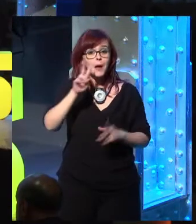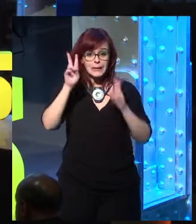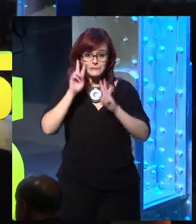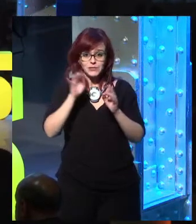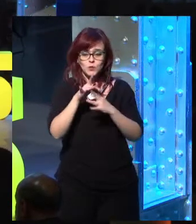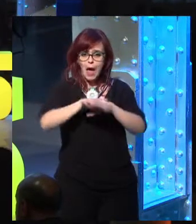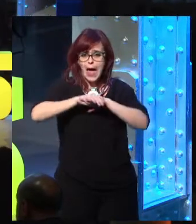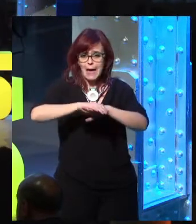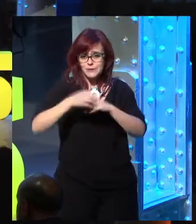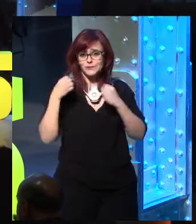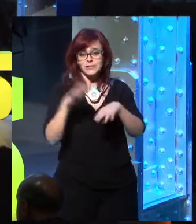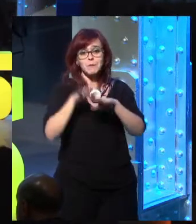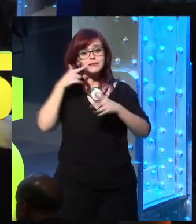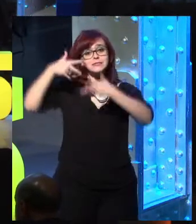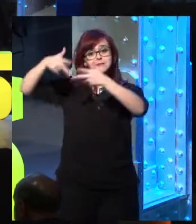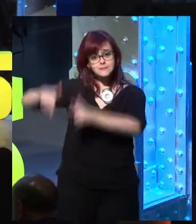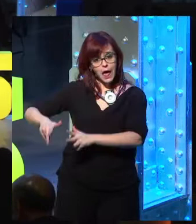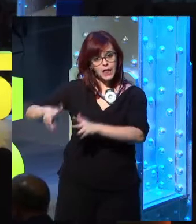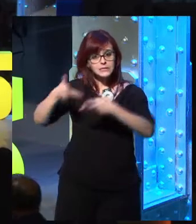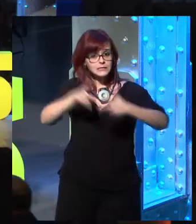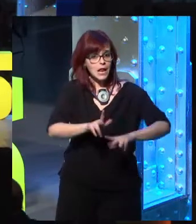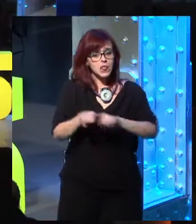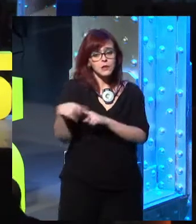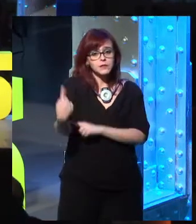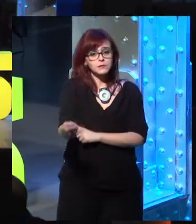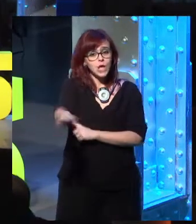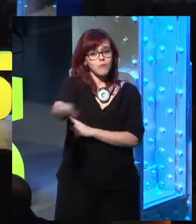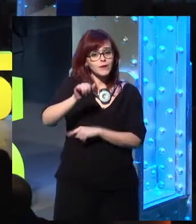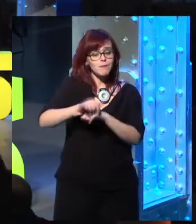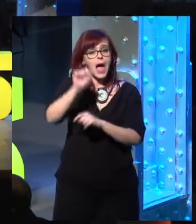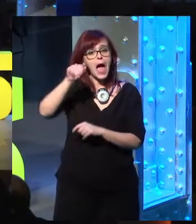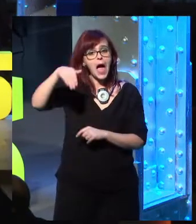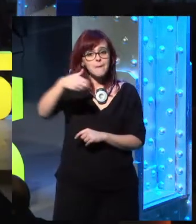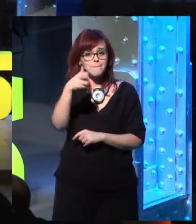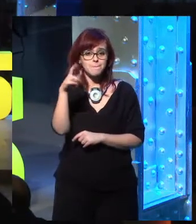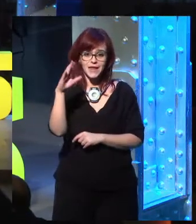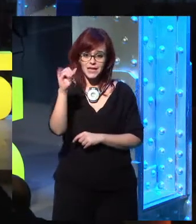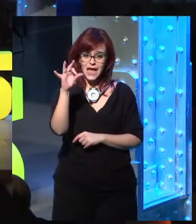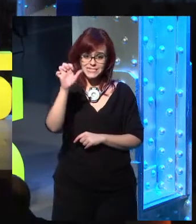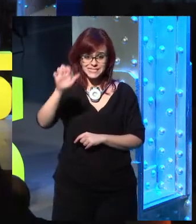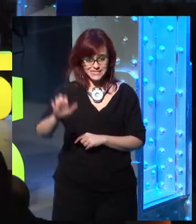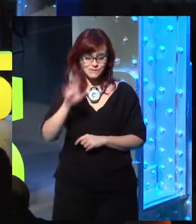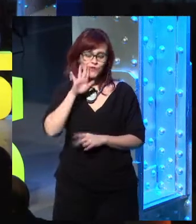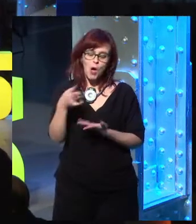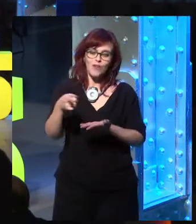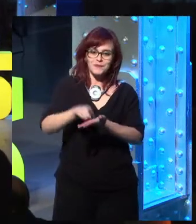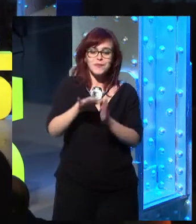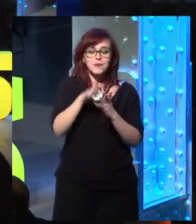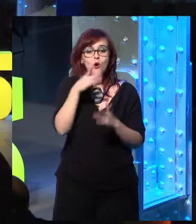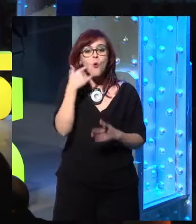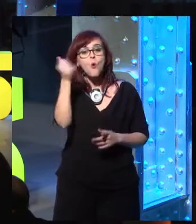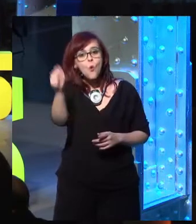As you can see, he has plenty of friends, he's going to sit down, and after that we will call Amber Case again, but